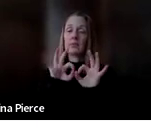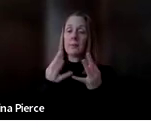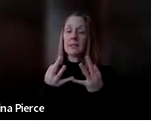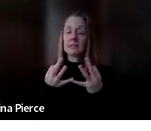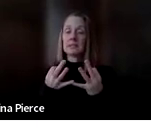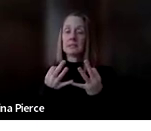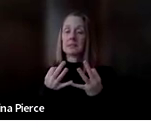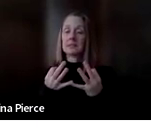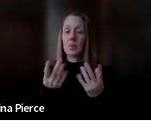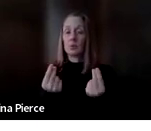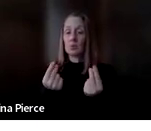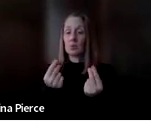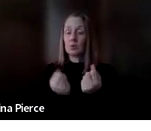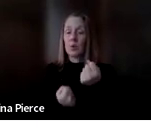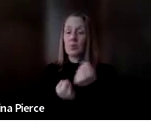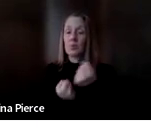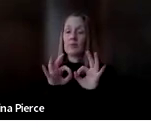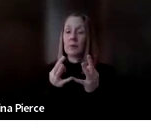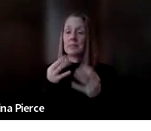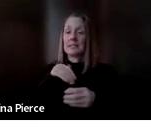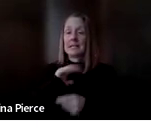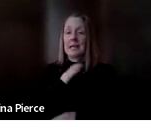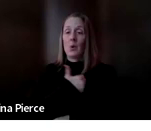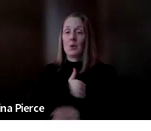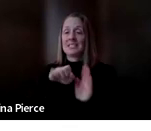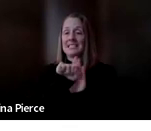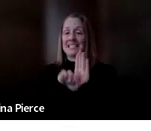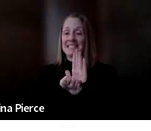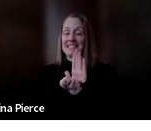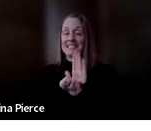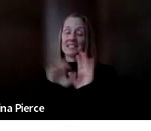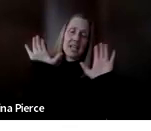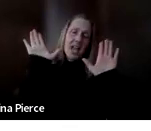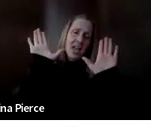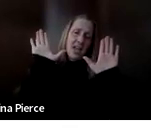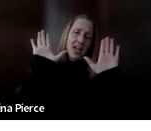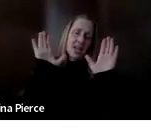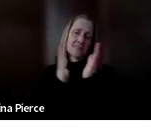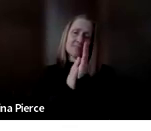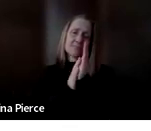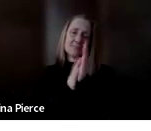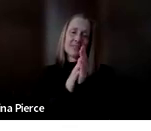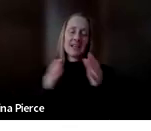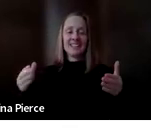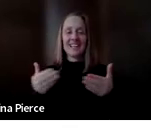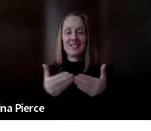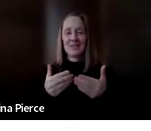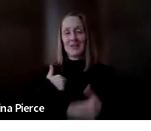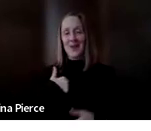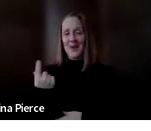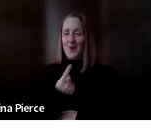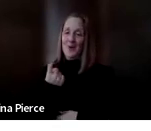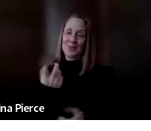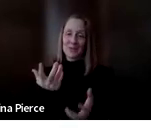support families in our state. Yeah, Stephanie! That's the introduction I always want. Thank you.